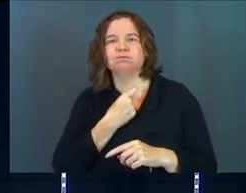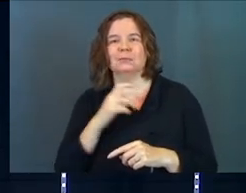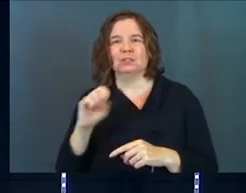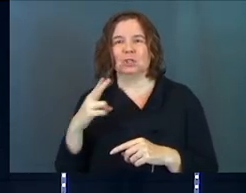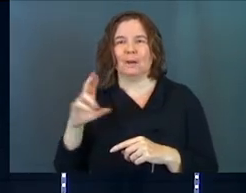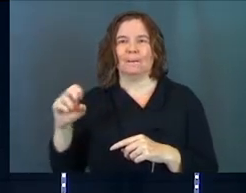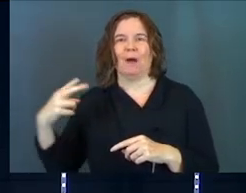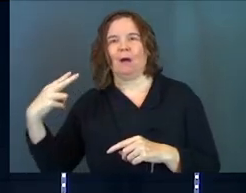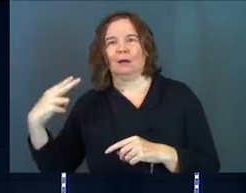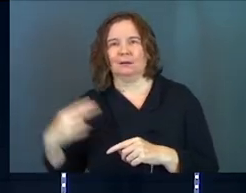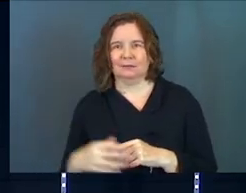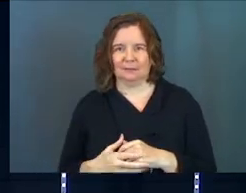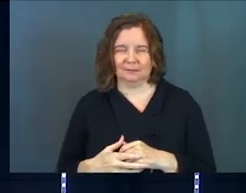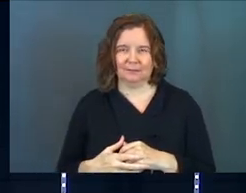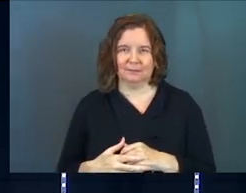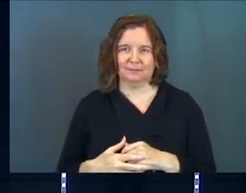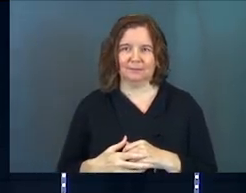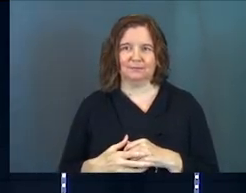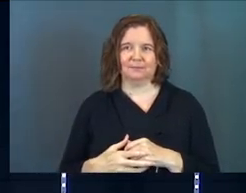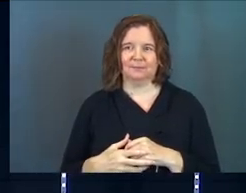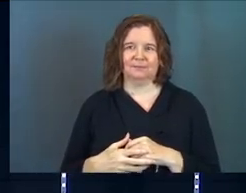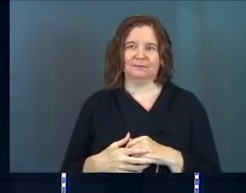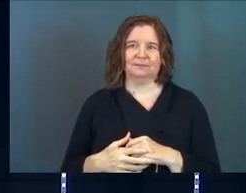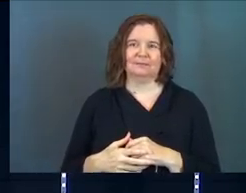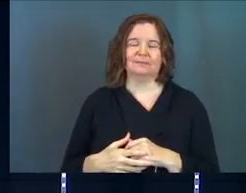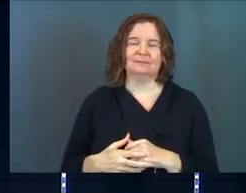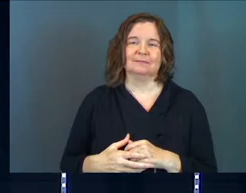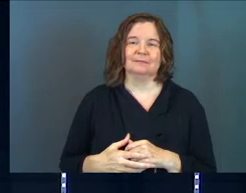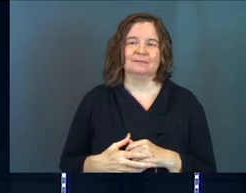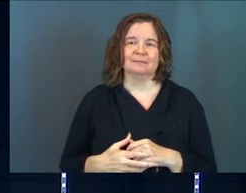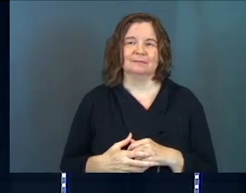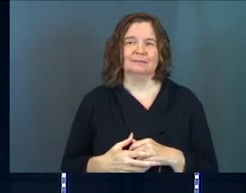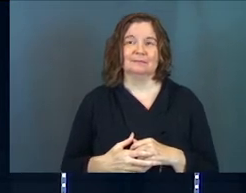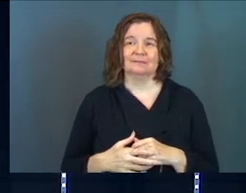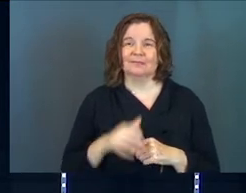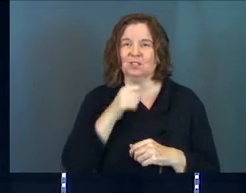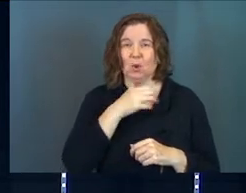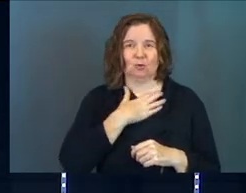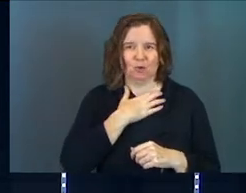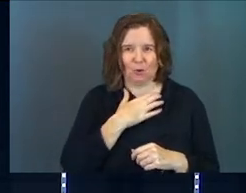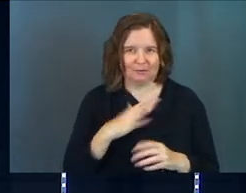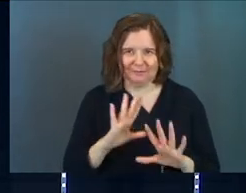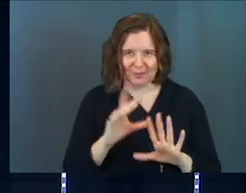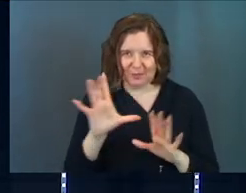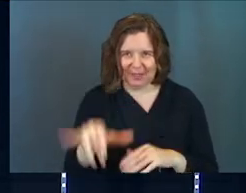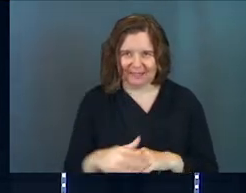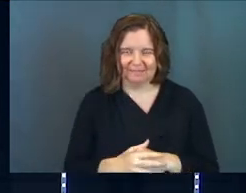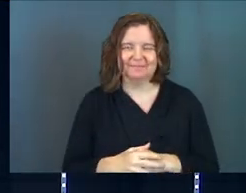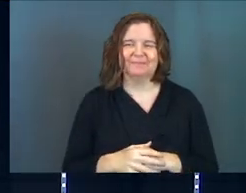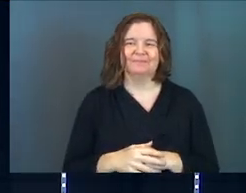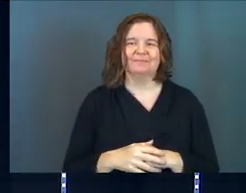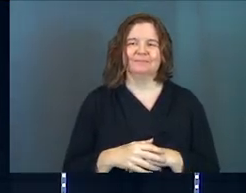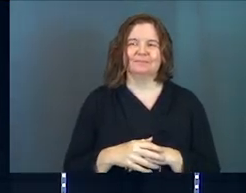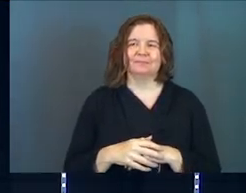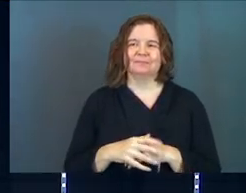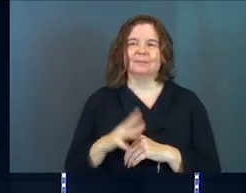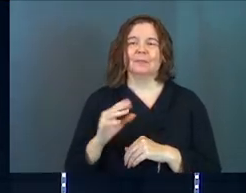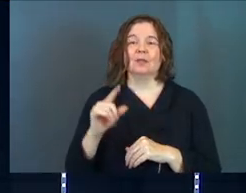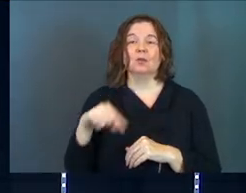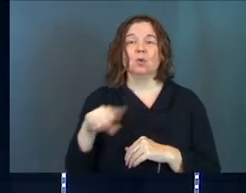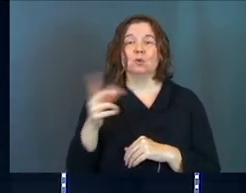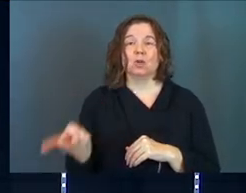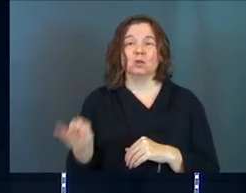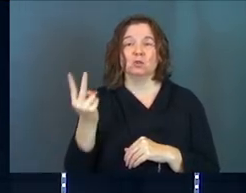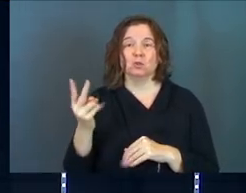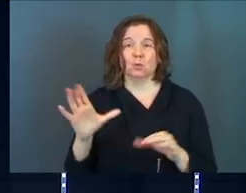the back of your throat. Try again. Shabach. Shabach. Don't choke. Don't, don't do that. So